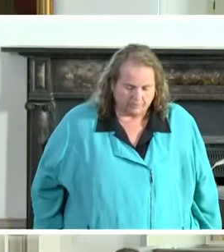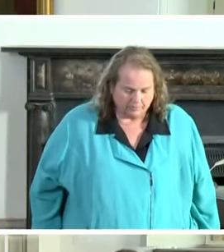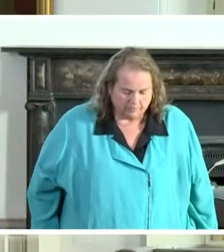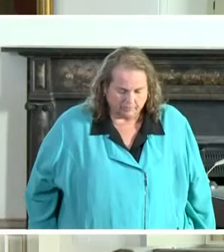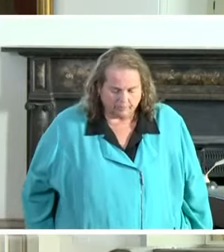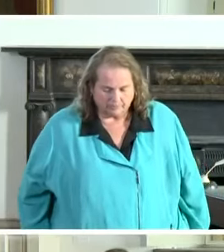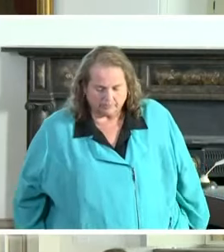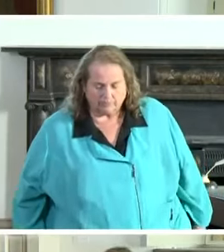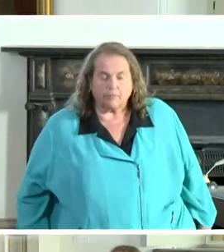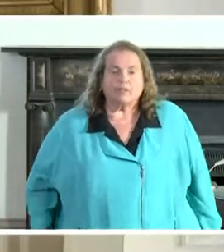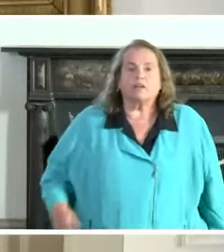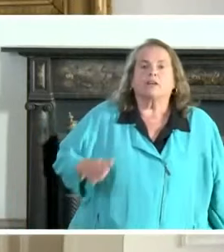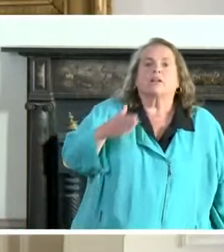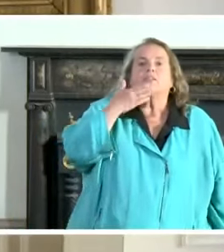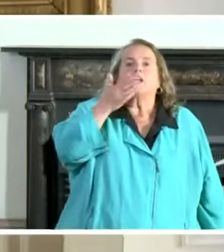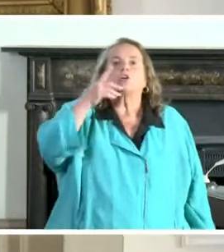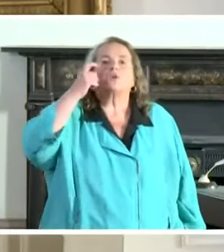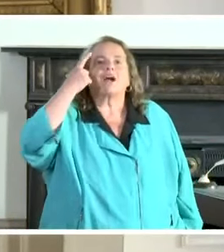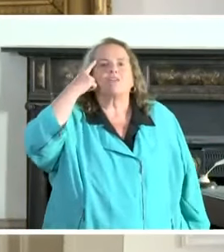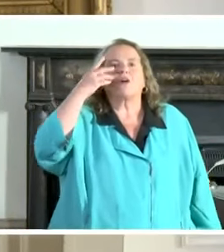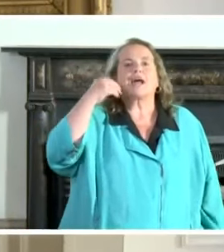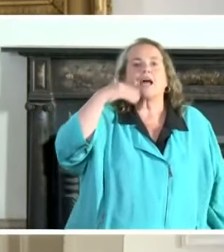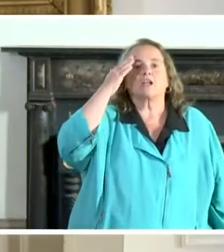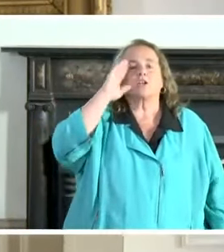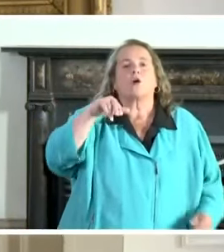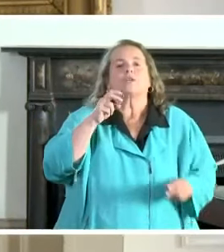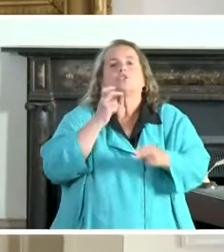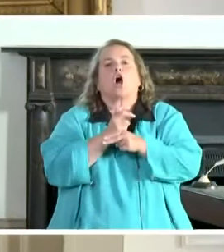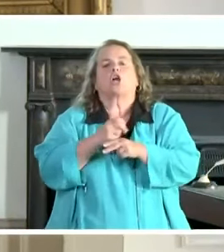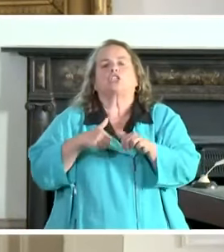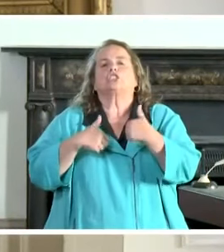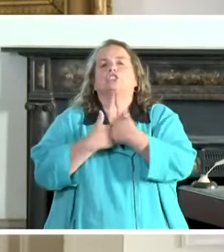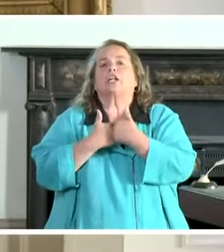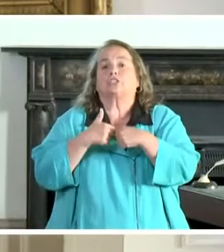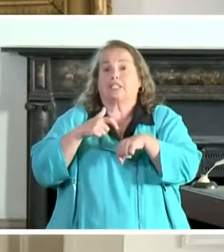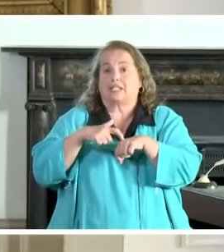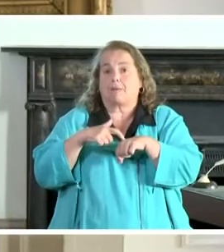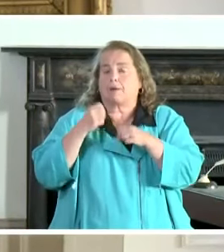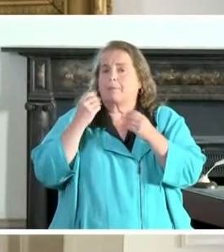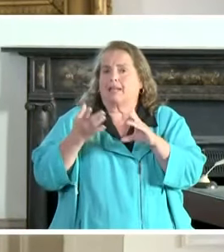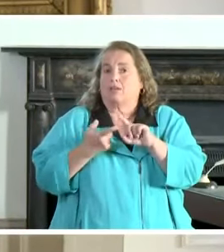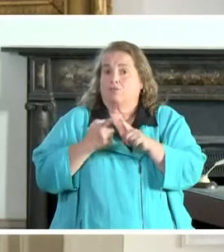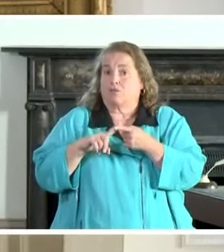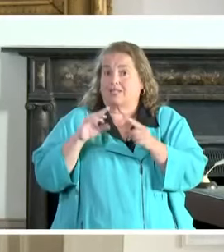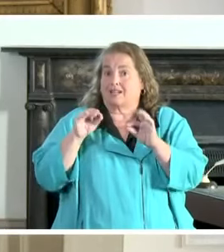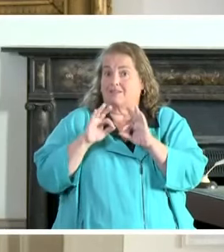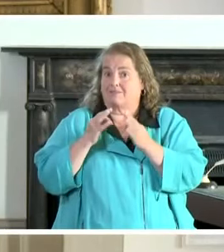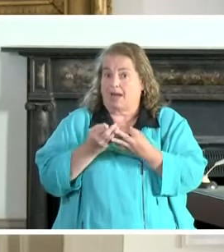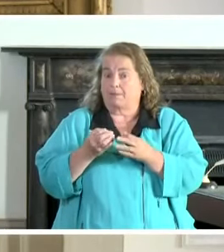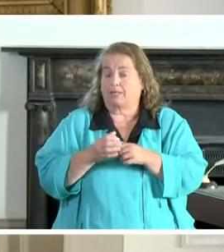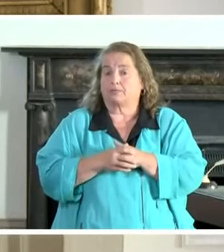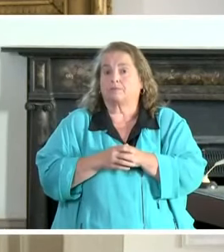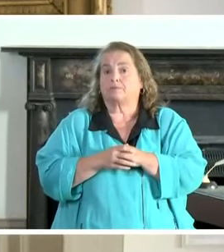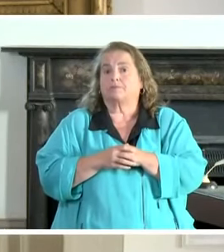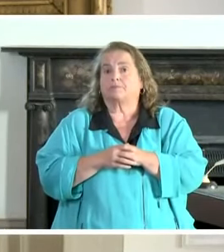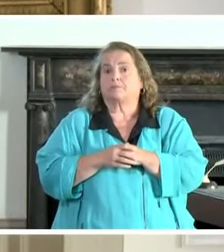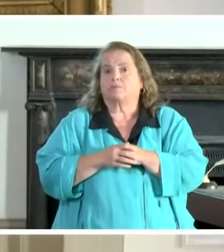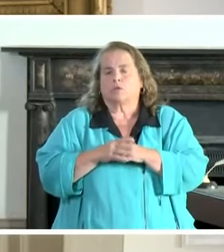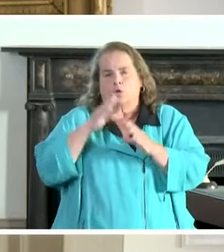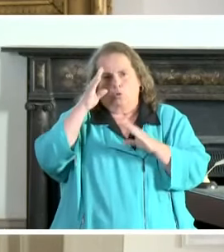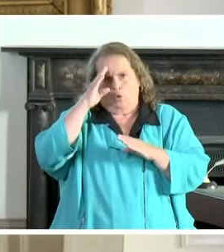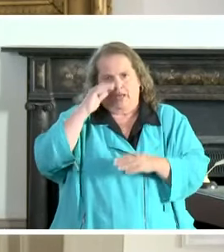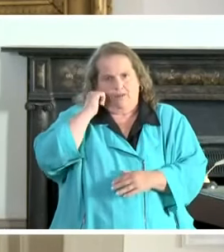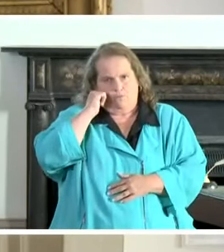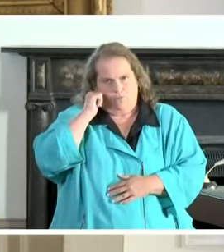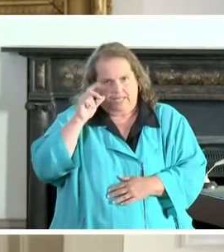Thank you, Governor, and I know it's hard in this challenging time. have so many friends and family, you know, worried day